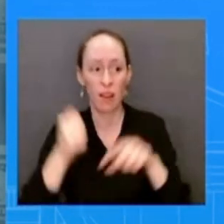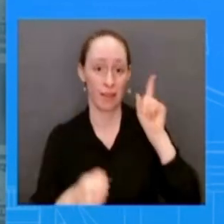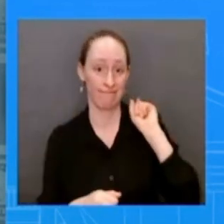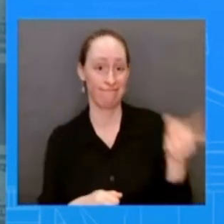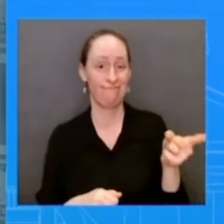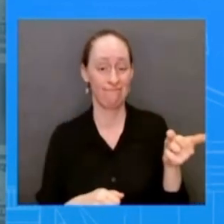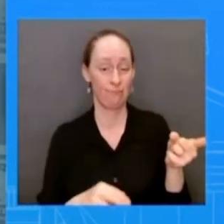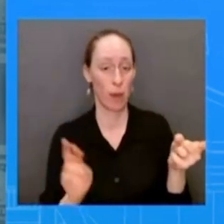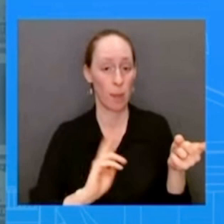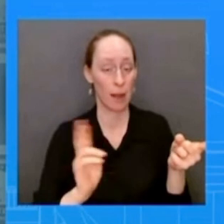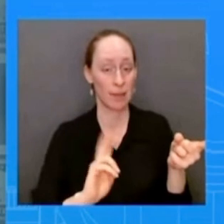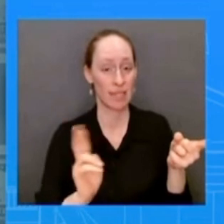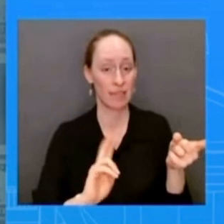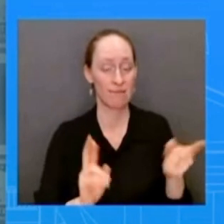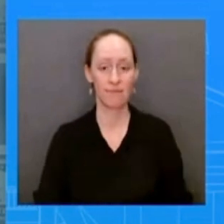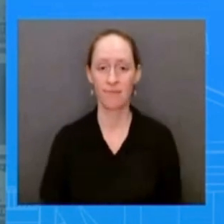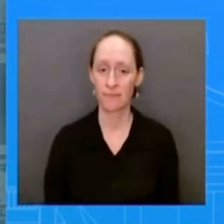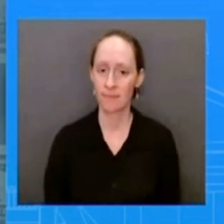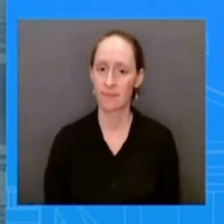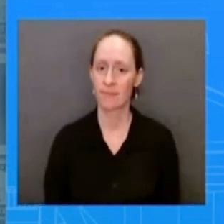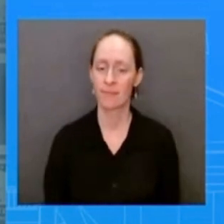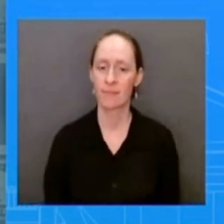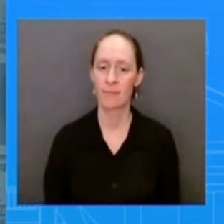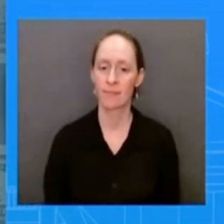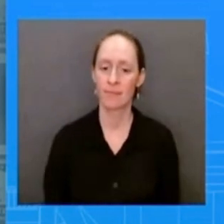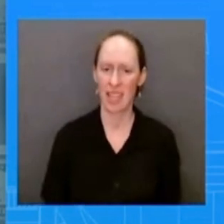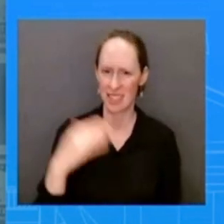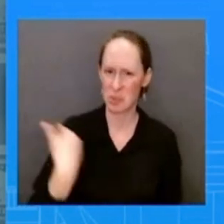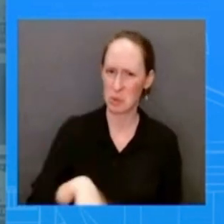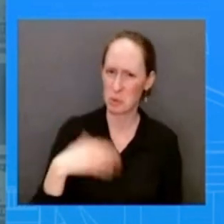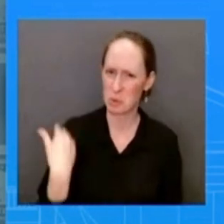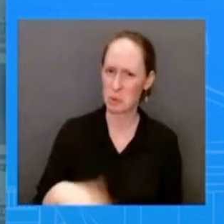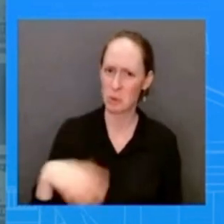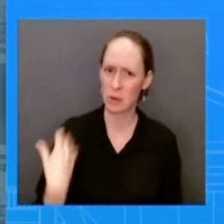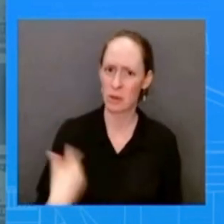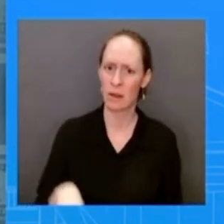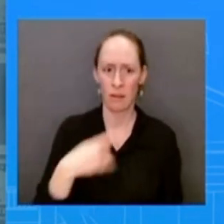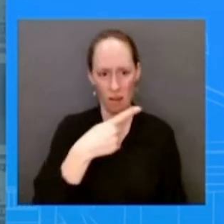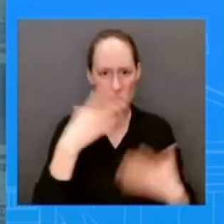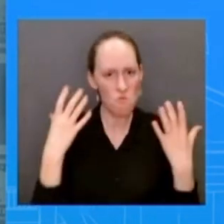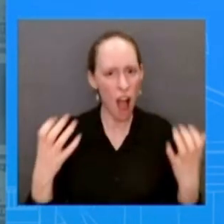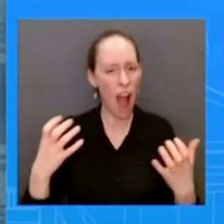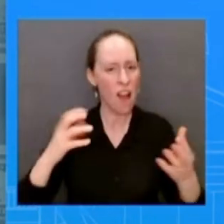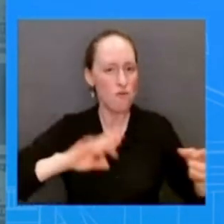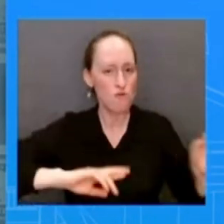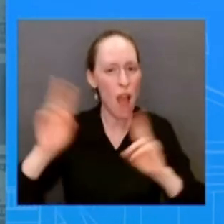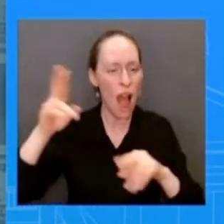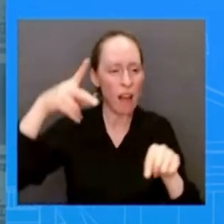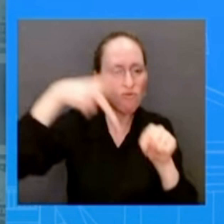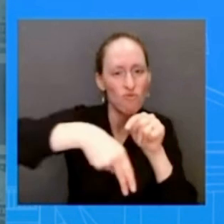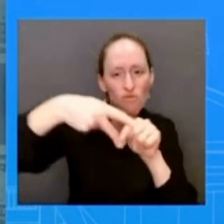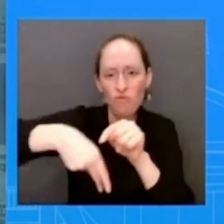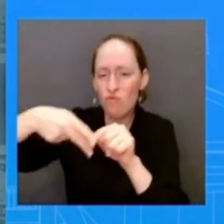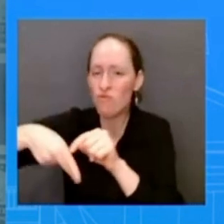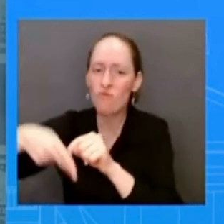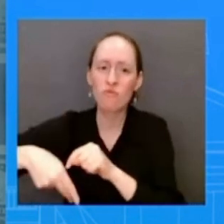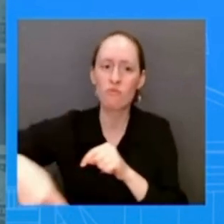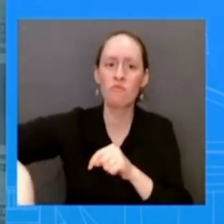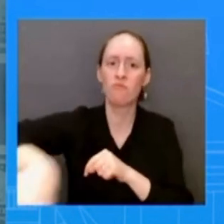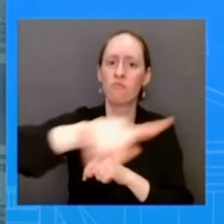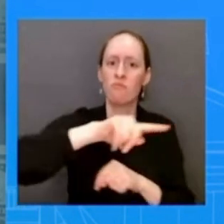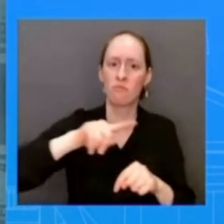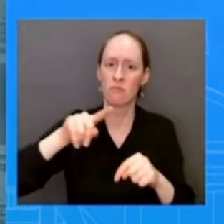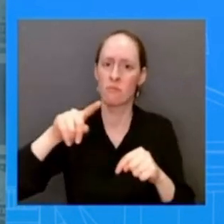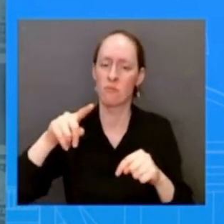relentless drive to uh to cut these important programs for americans for for our veterans for our um our